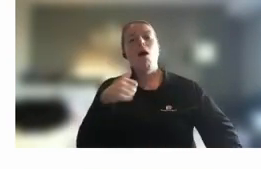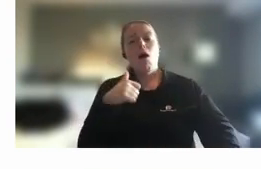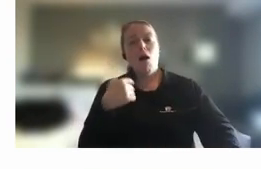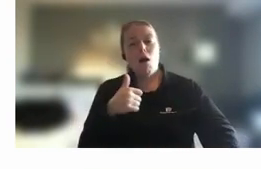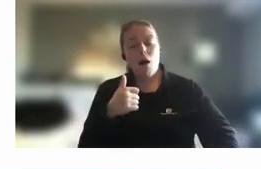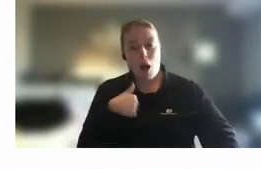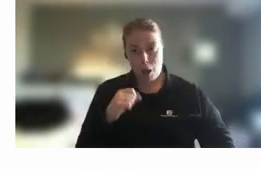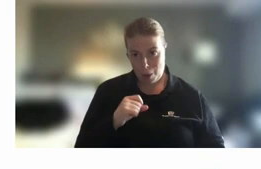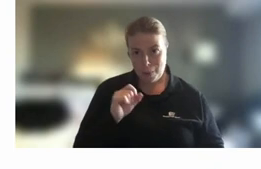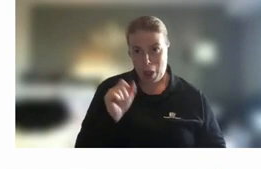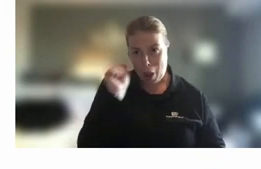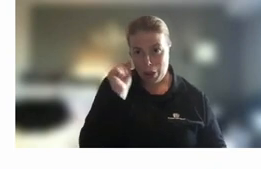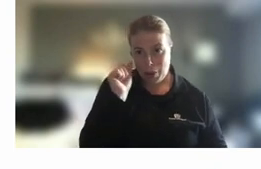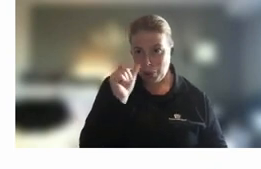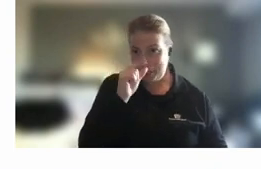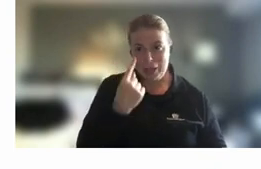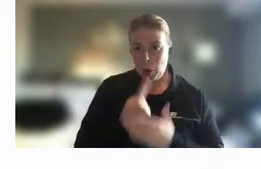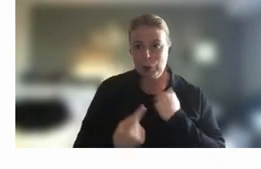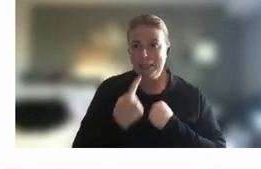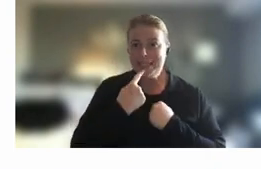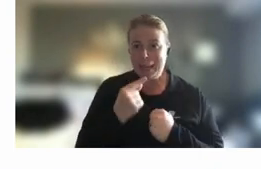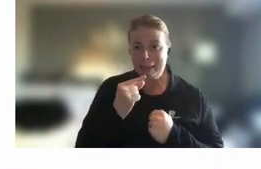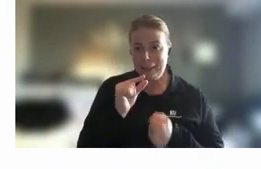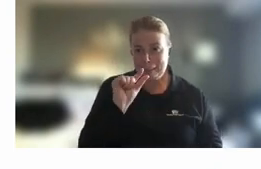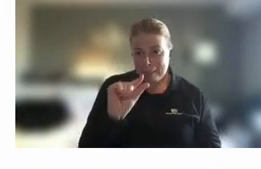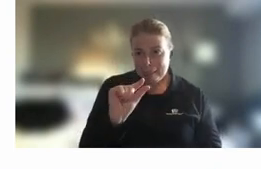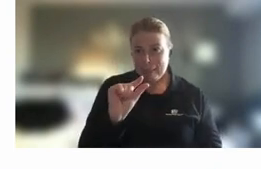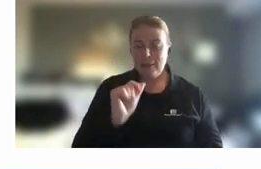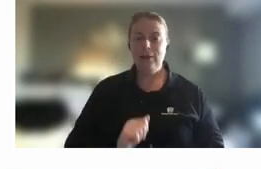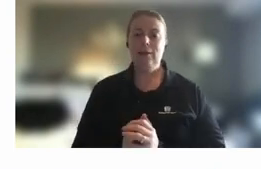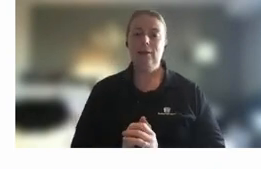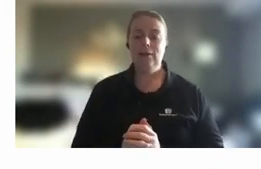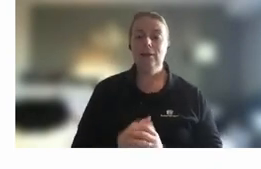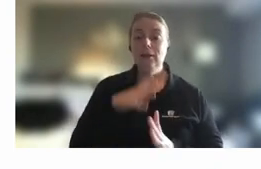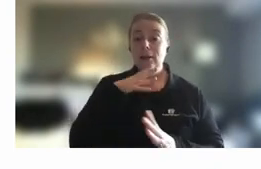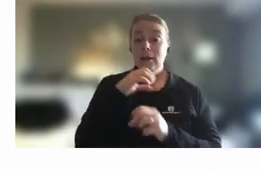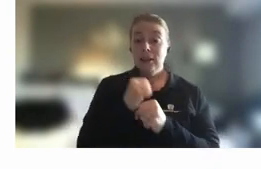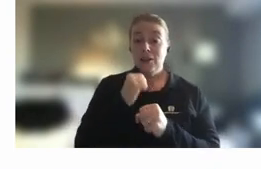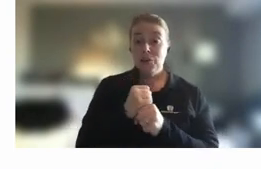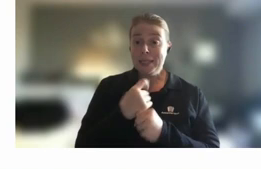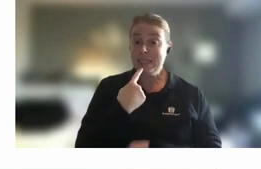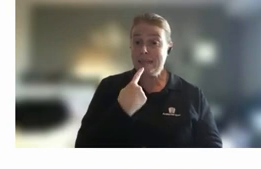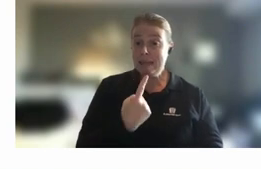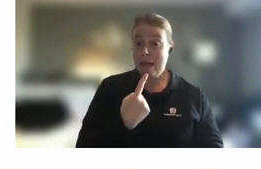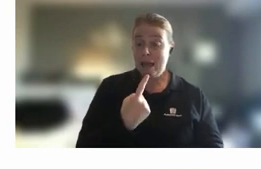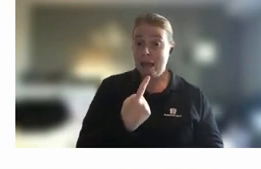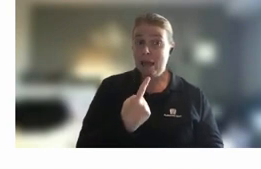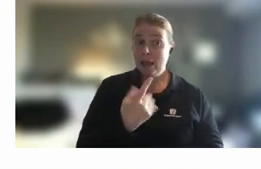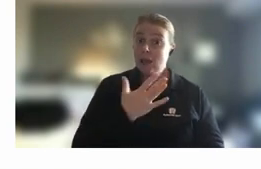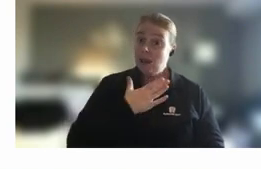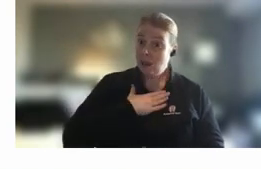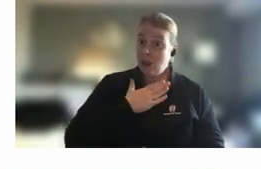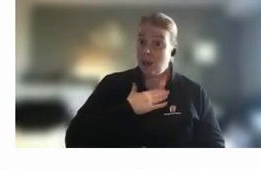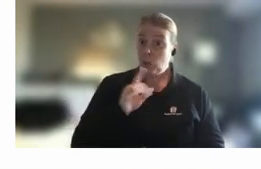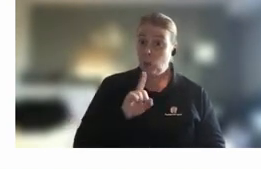only so much I can say for today uh the government has indicated that it would like to move to a more